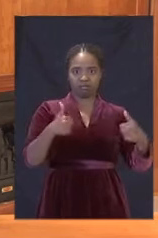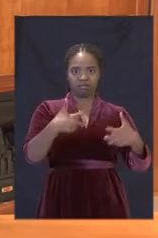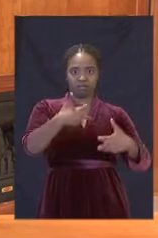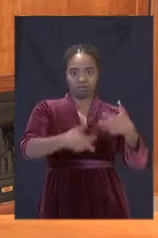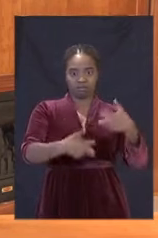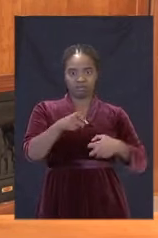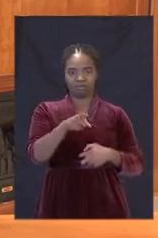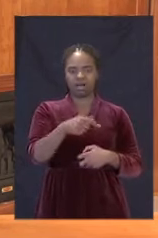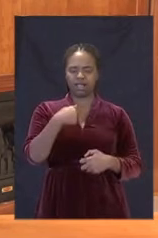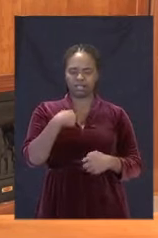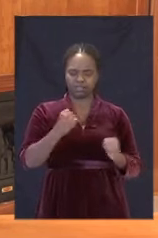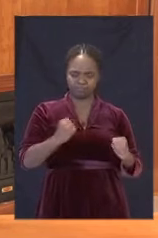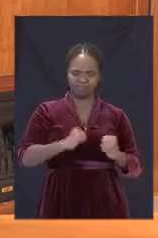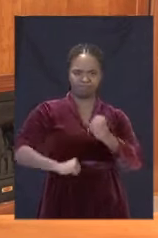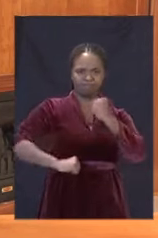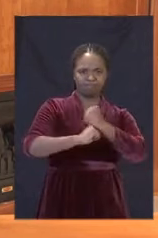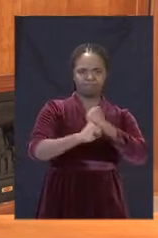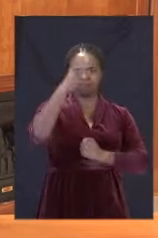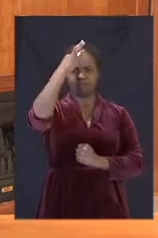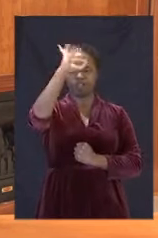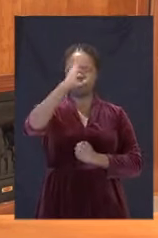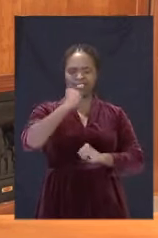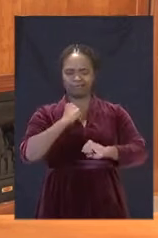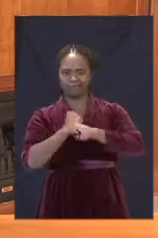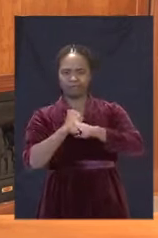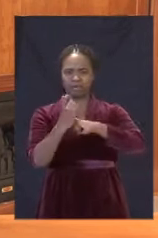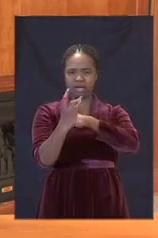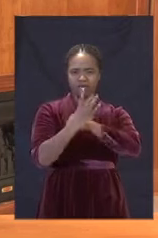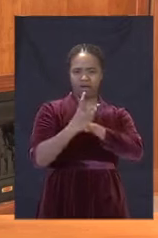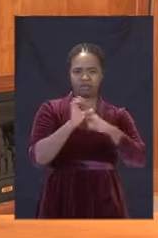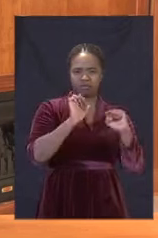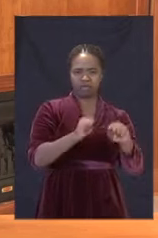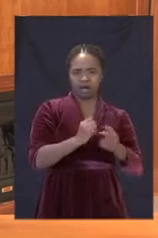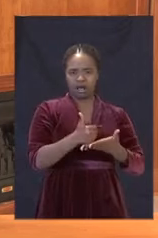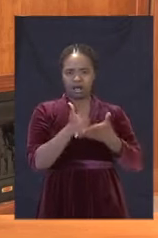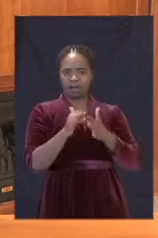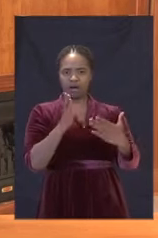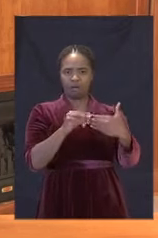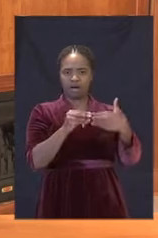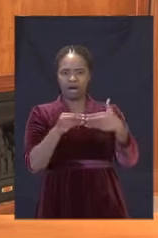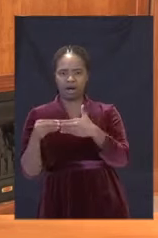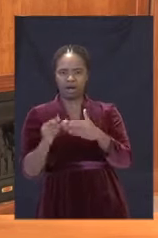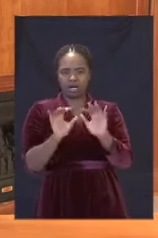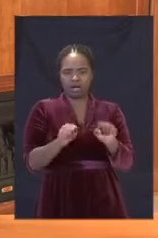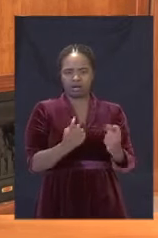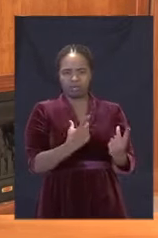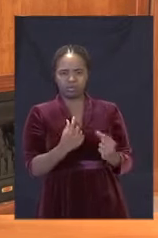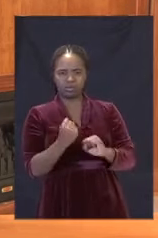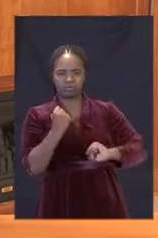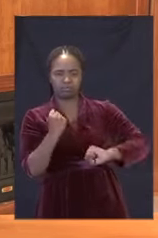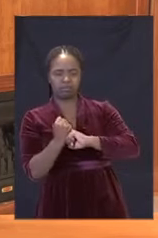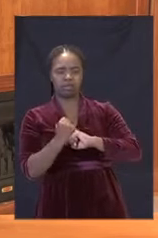they have stood with us and provided advice, guidance, support